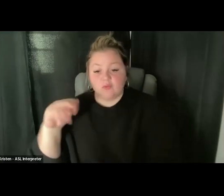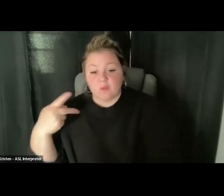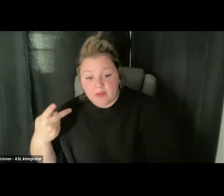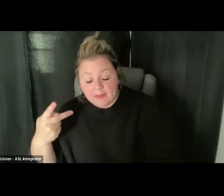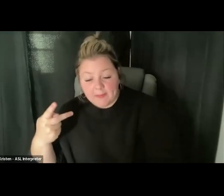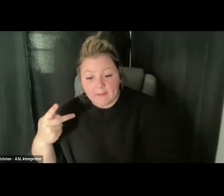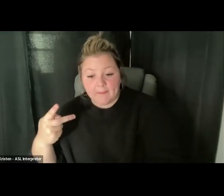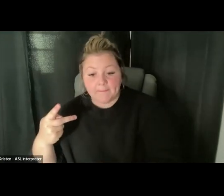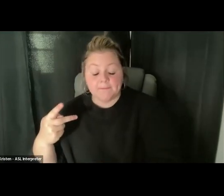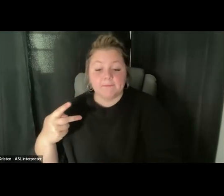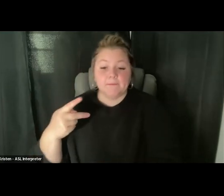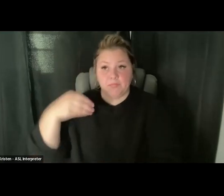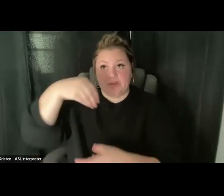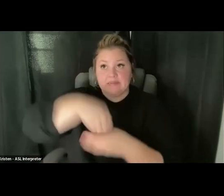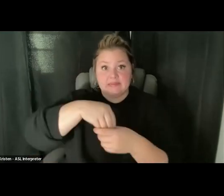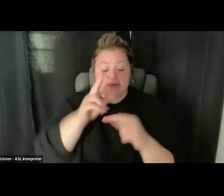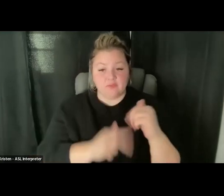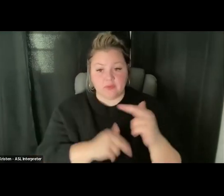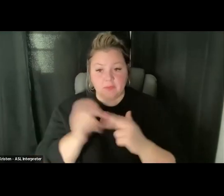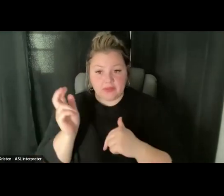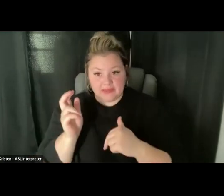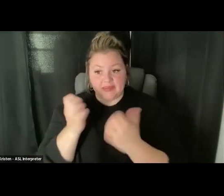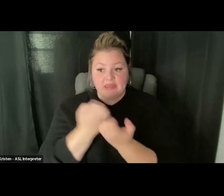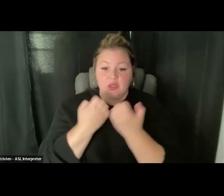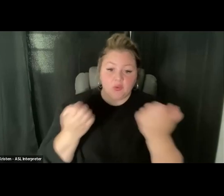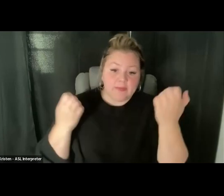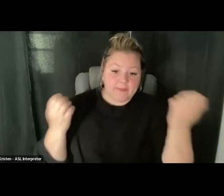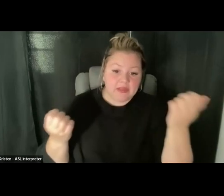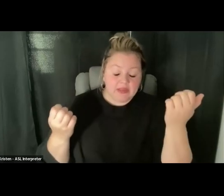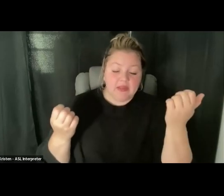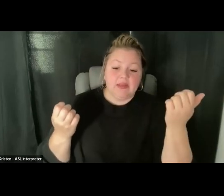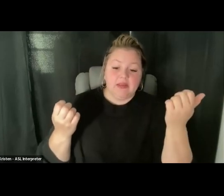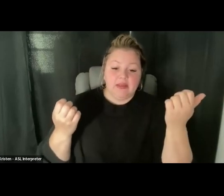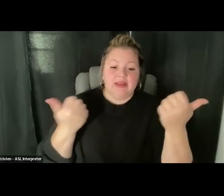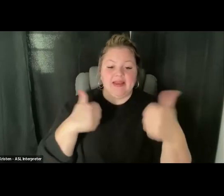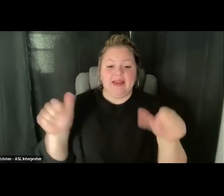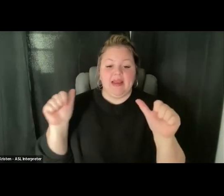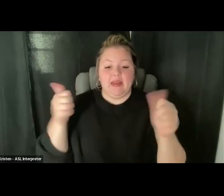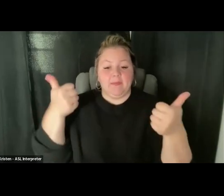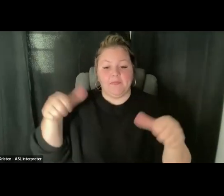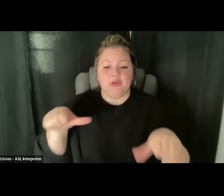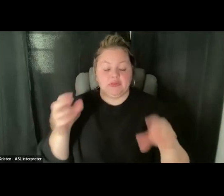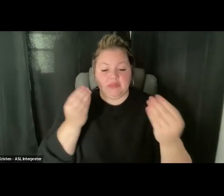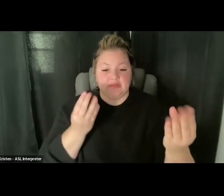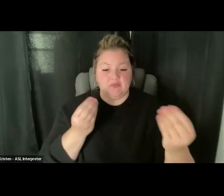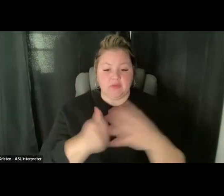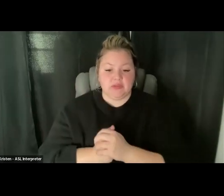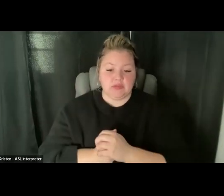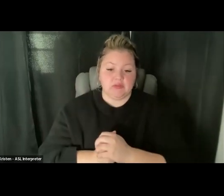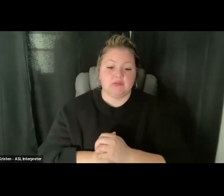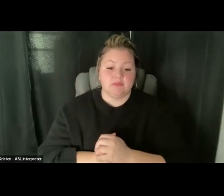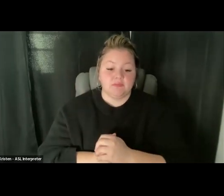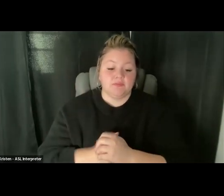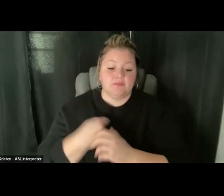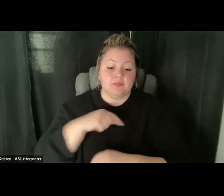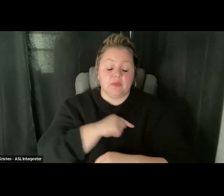voting interior, as well as voting equipment and any posted information. So we focus to make